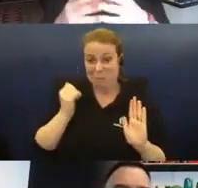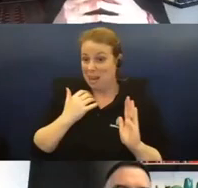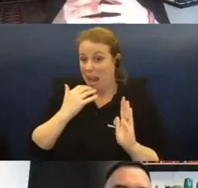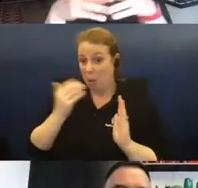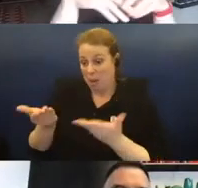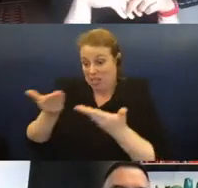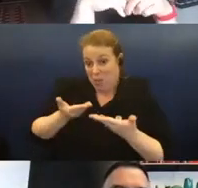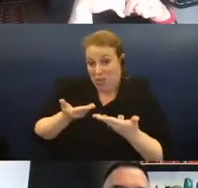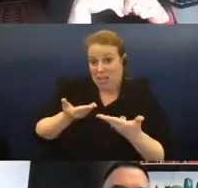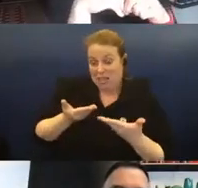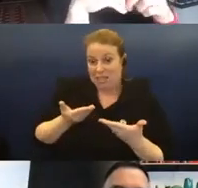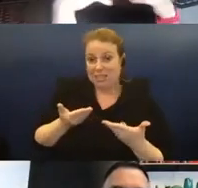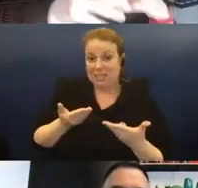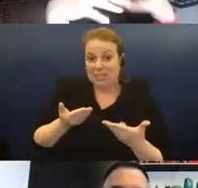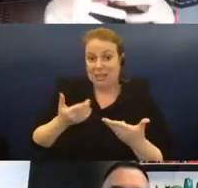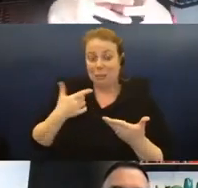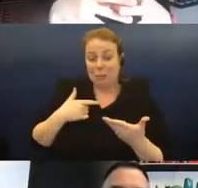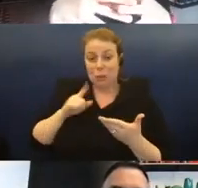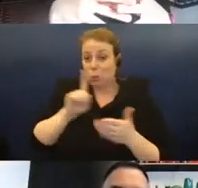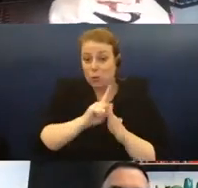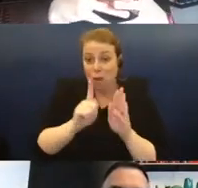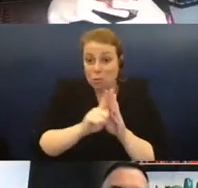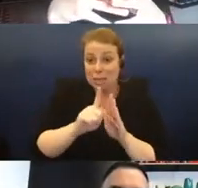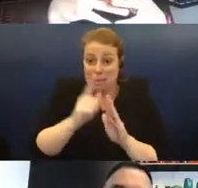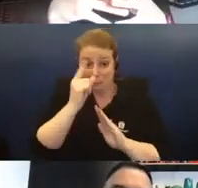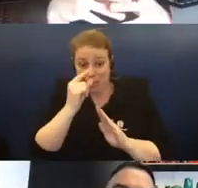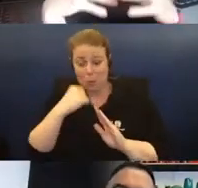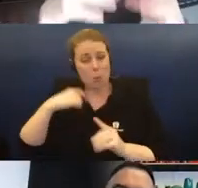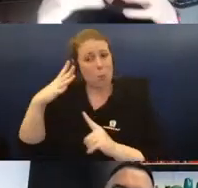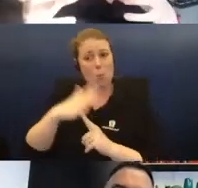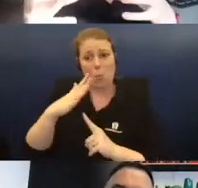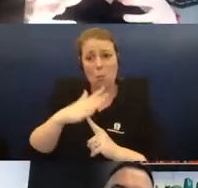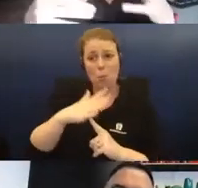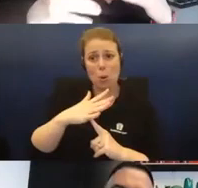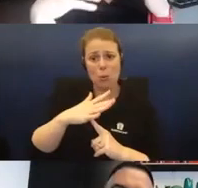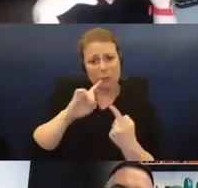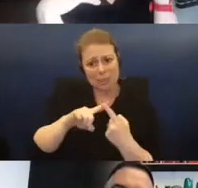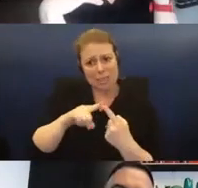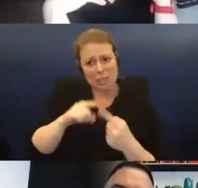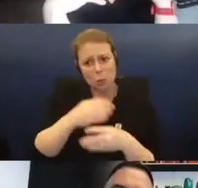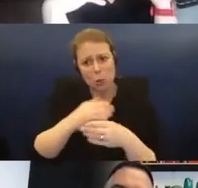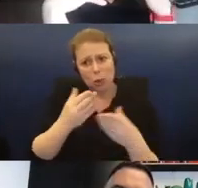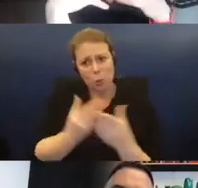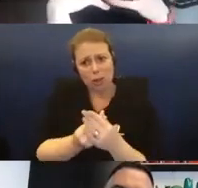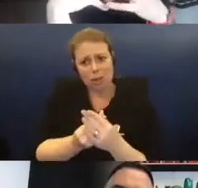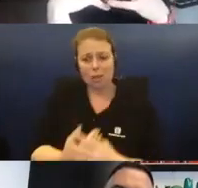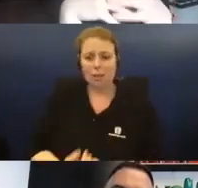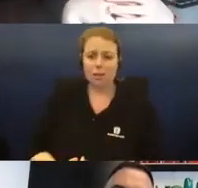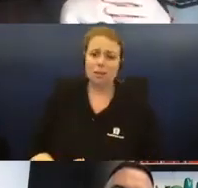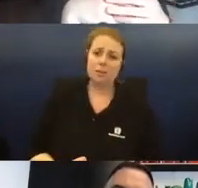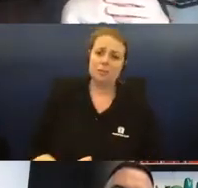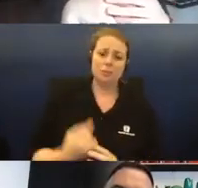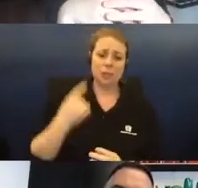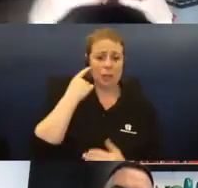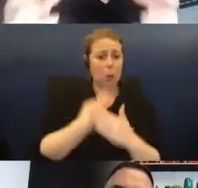represents and the potential, it's so important, I feel, to keep working with that, and I think I'm only at the